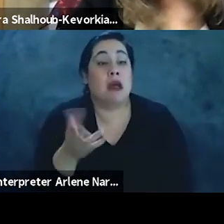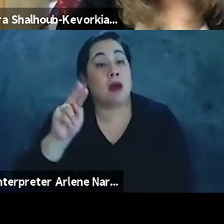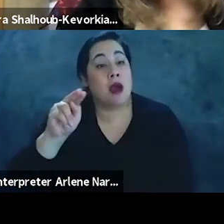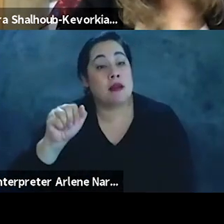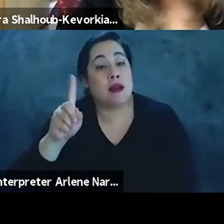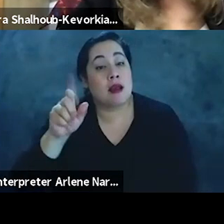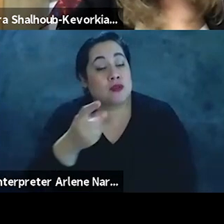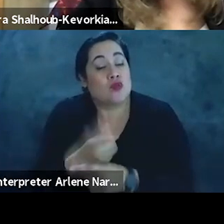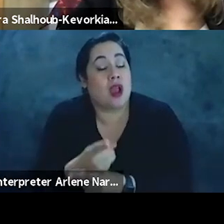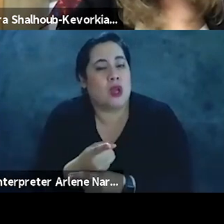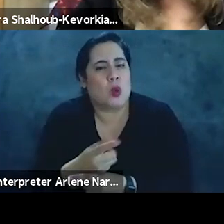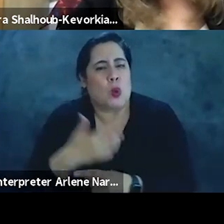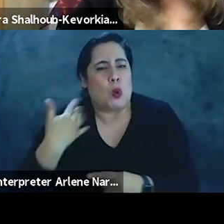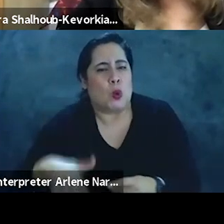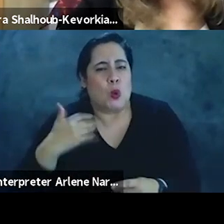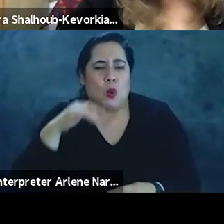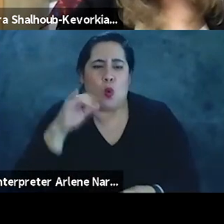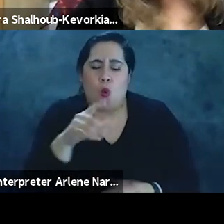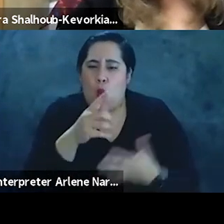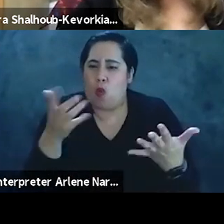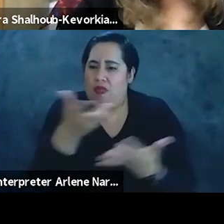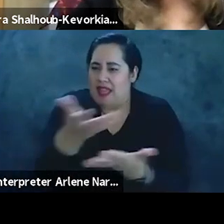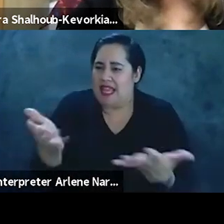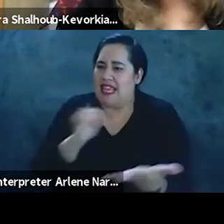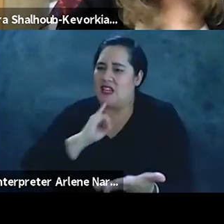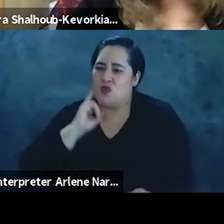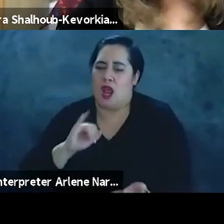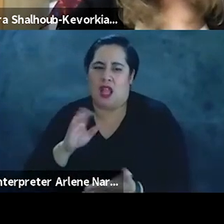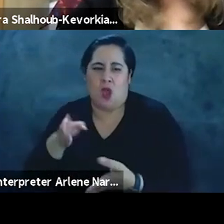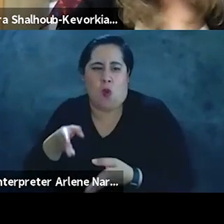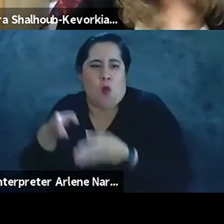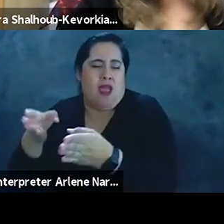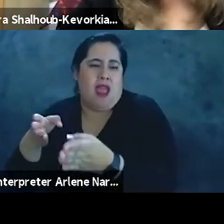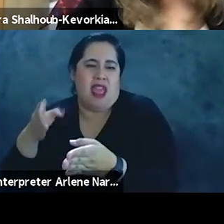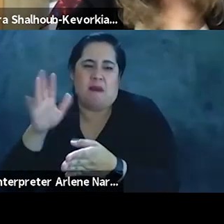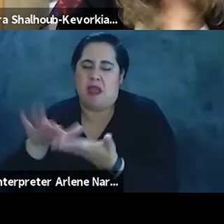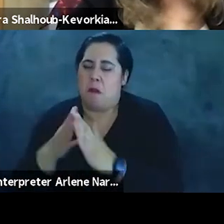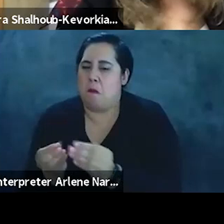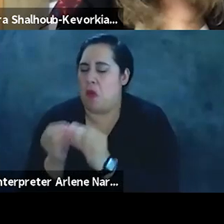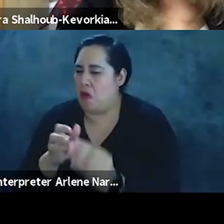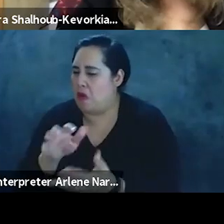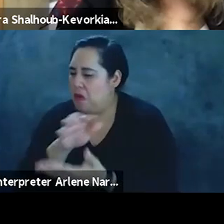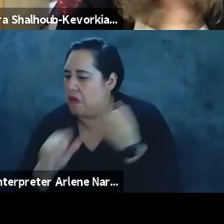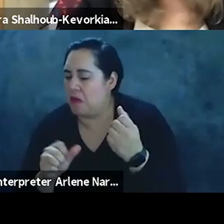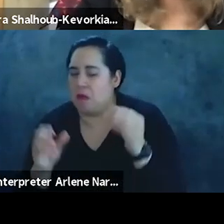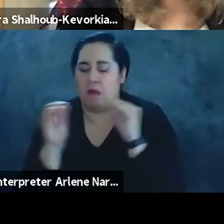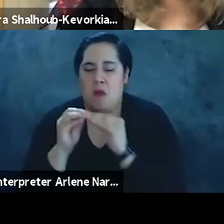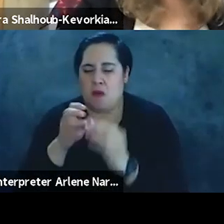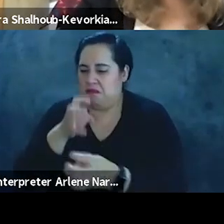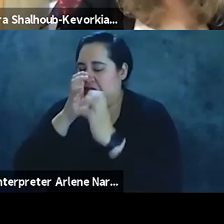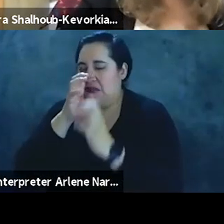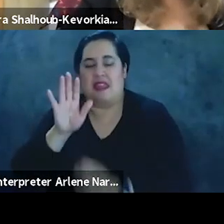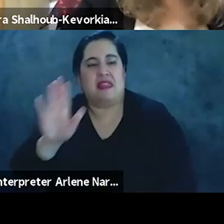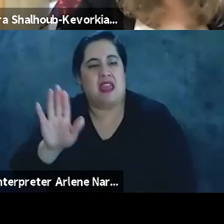that there's a, there's a hardening of, of what these, of the Israeli sort of modus operandi. There's, there's, they're kind of, they're,